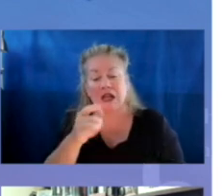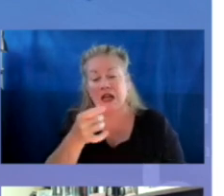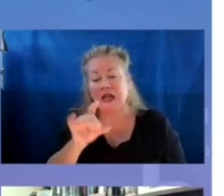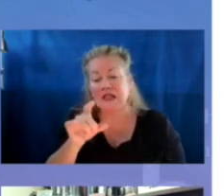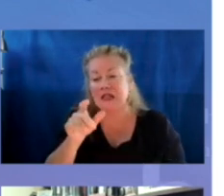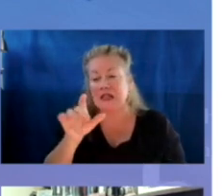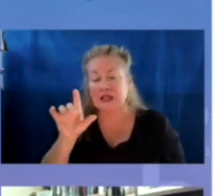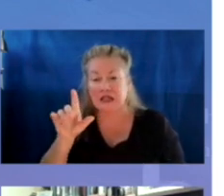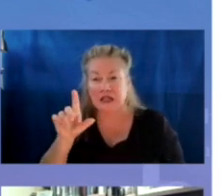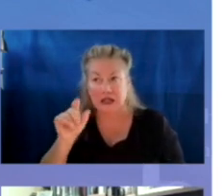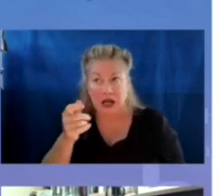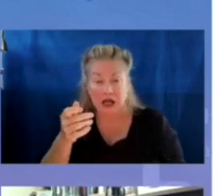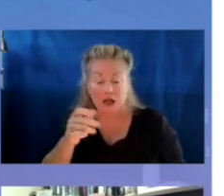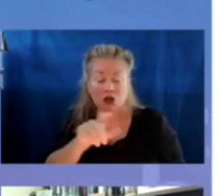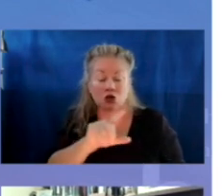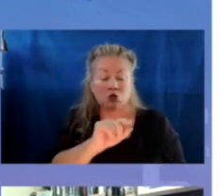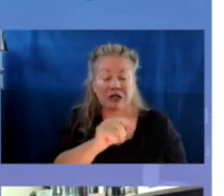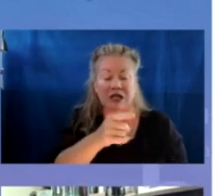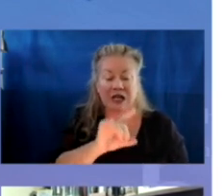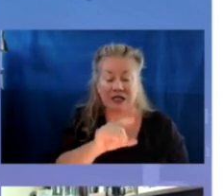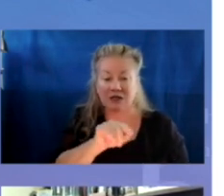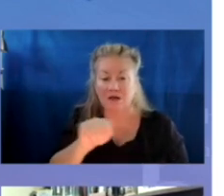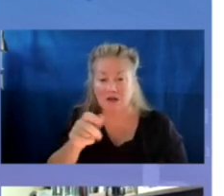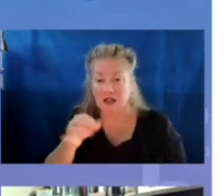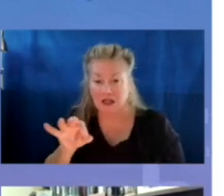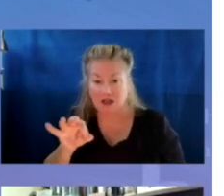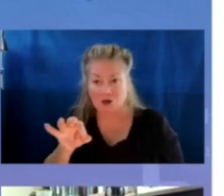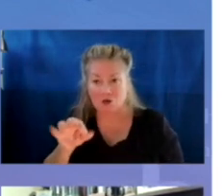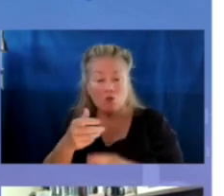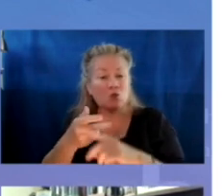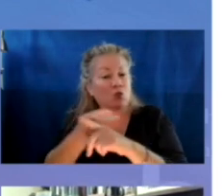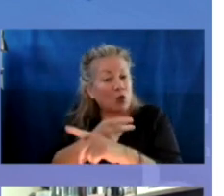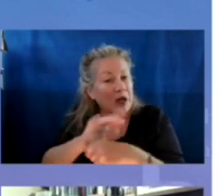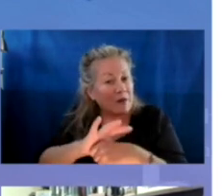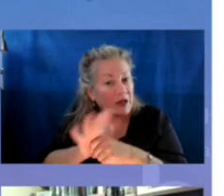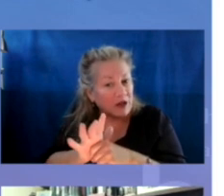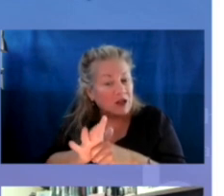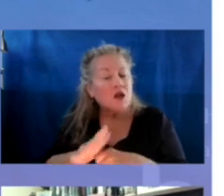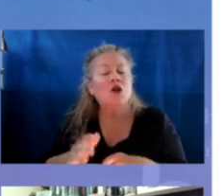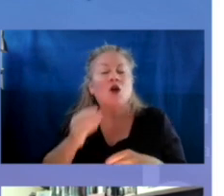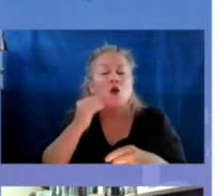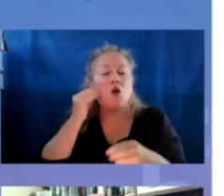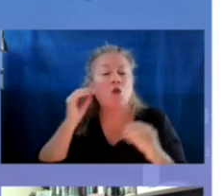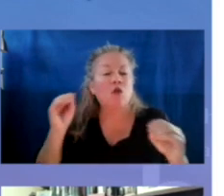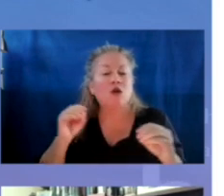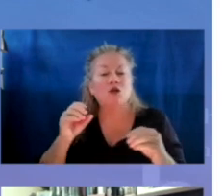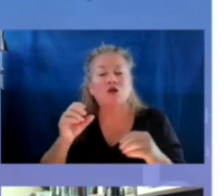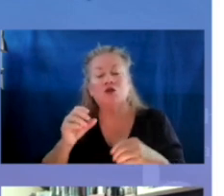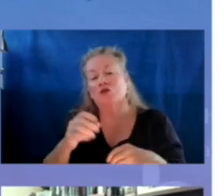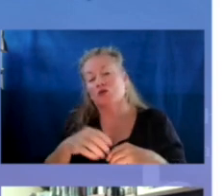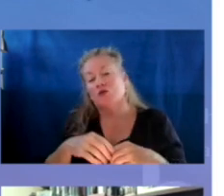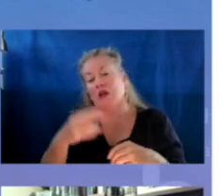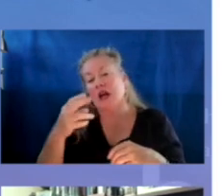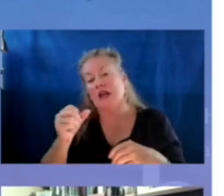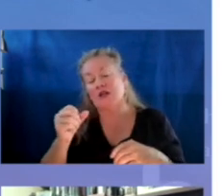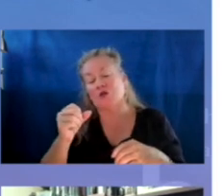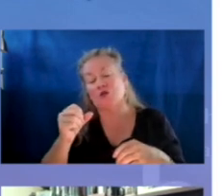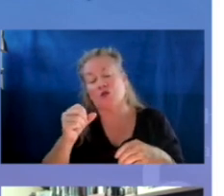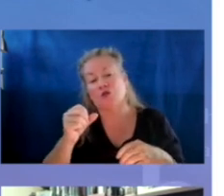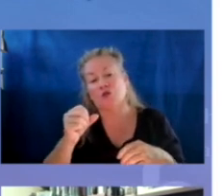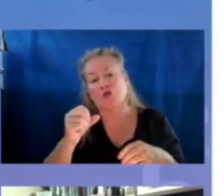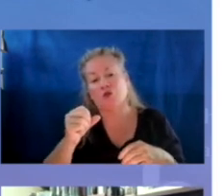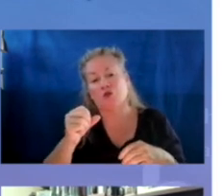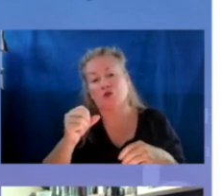-2019, again, pre-pandemic, we see that students experiencing homelessness were about 12 percentage points, had a high school graduation